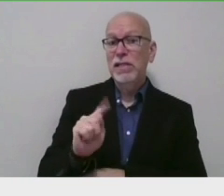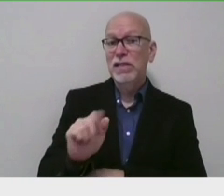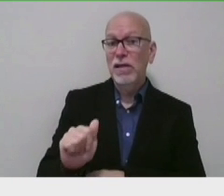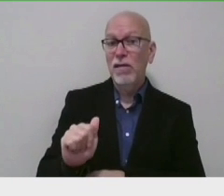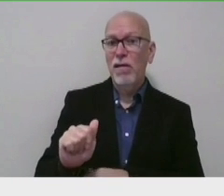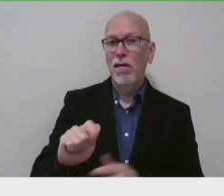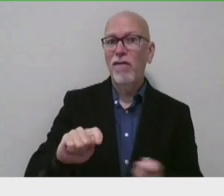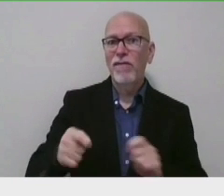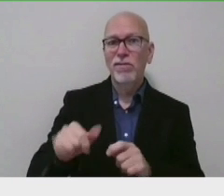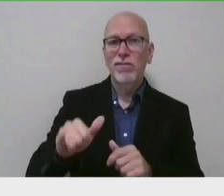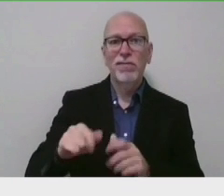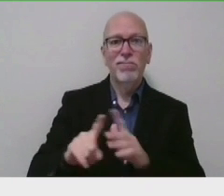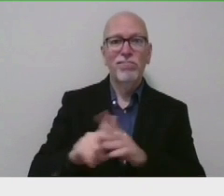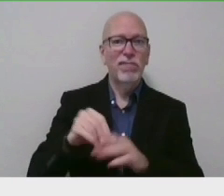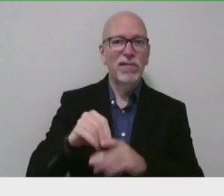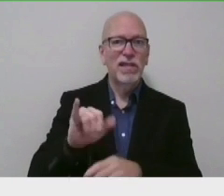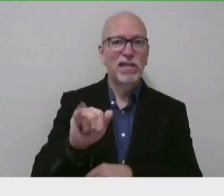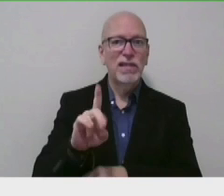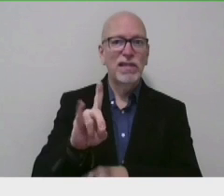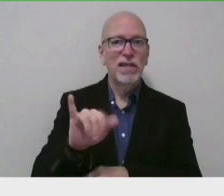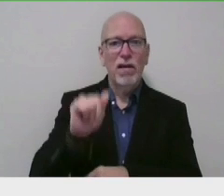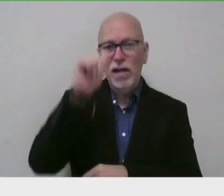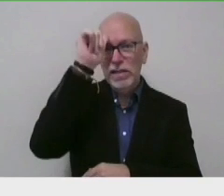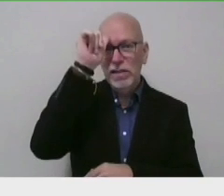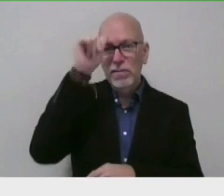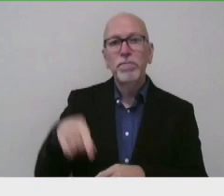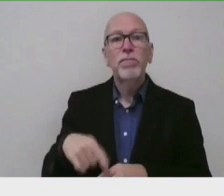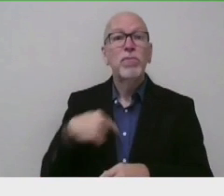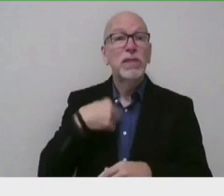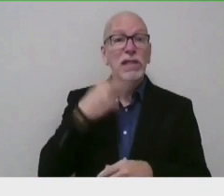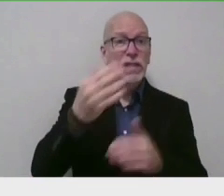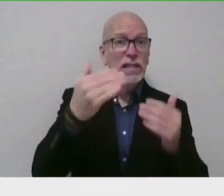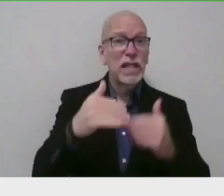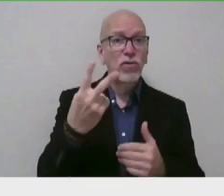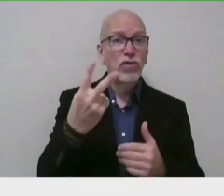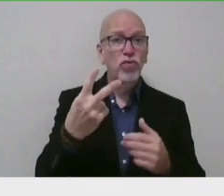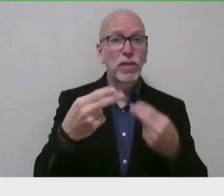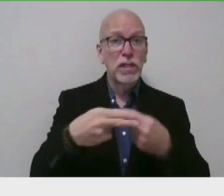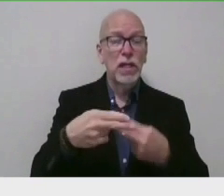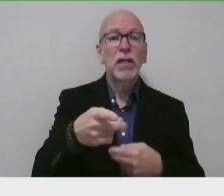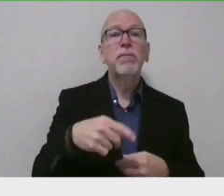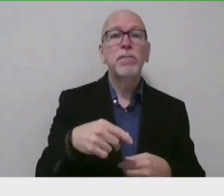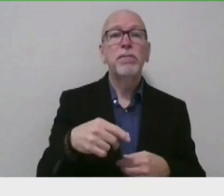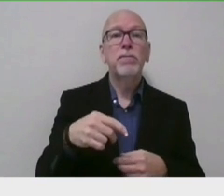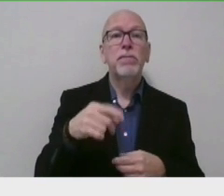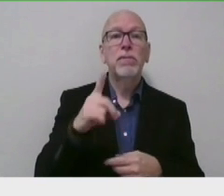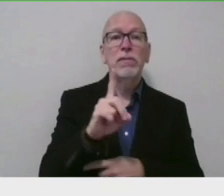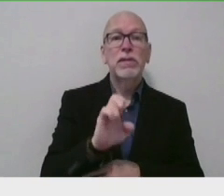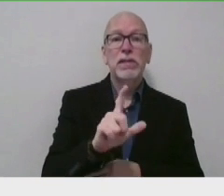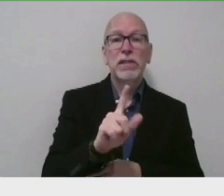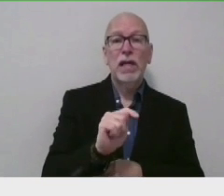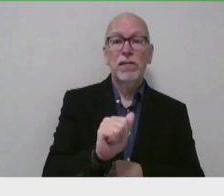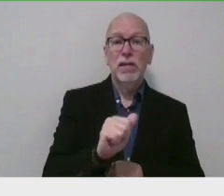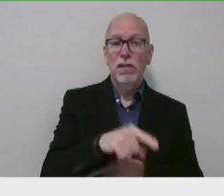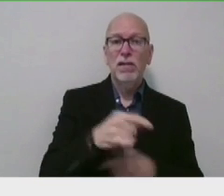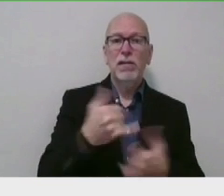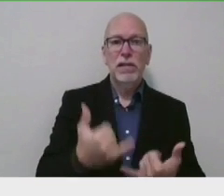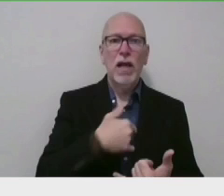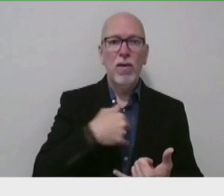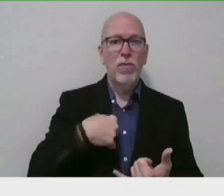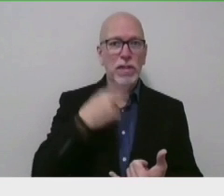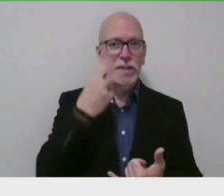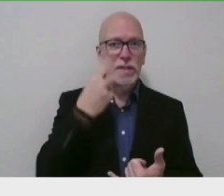in India. As you can see on these next two slides, proportionally, the Delta variant is now the one that we are seeing most